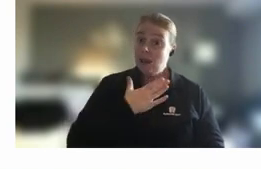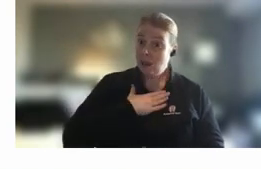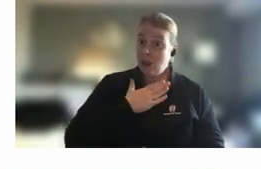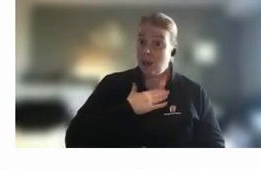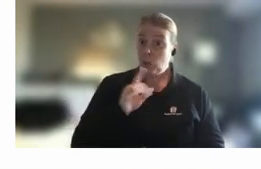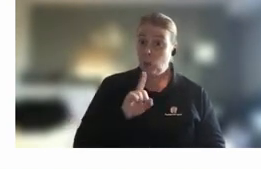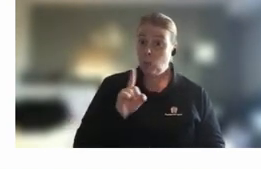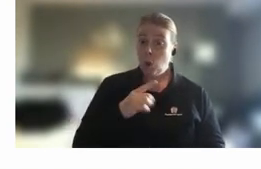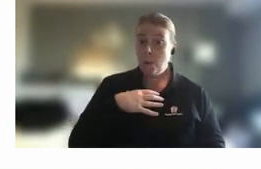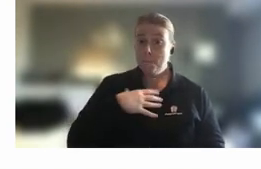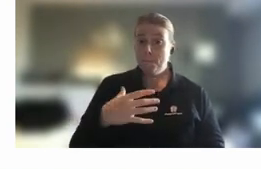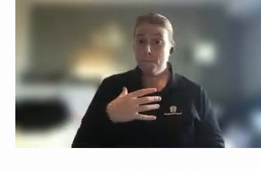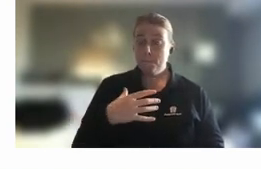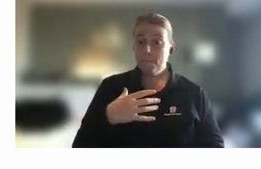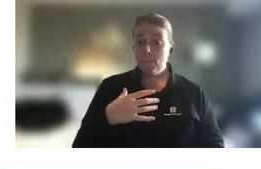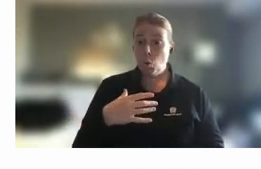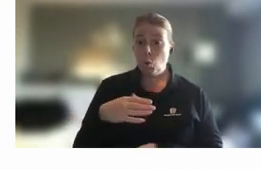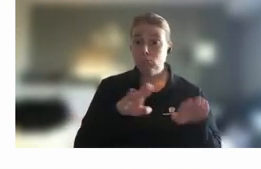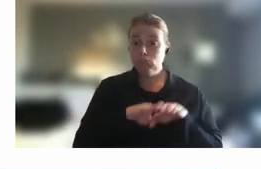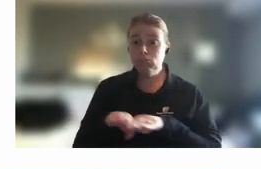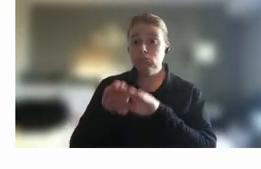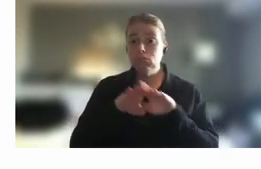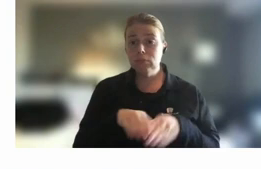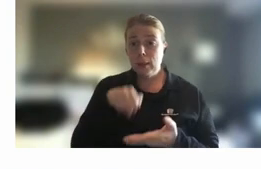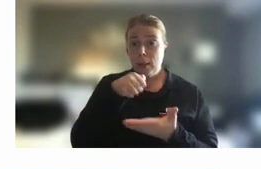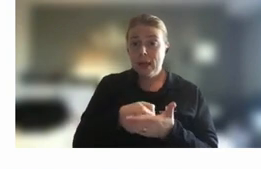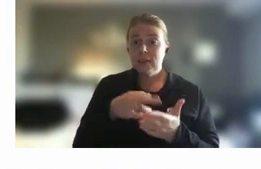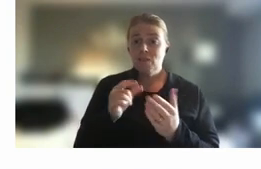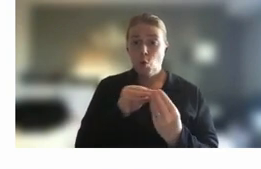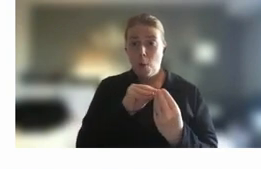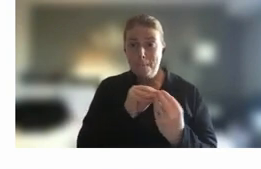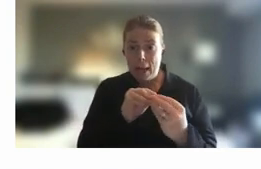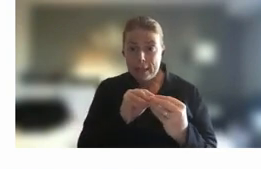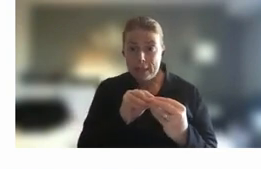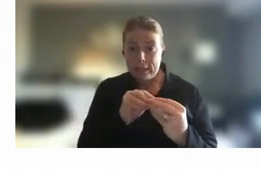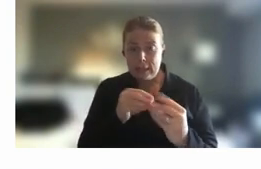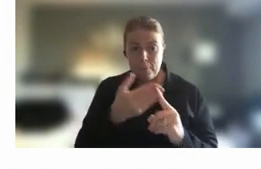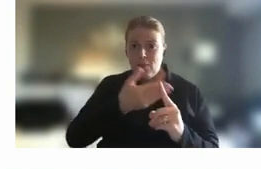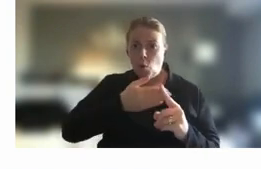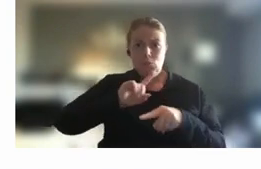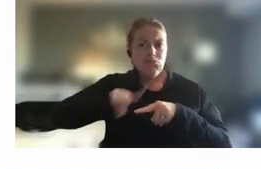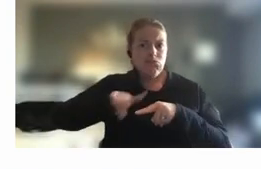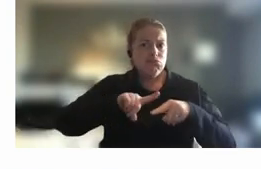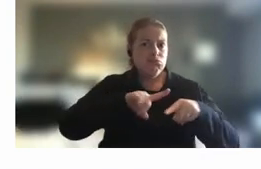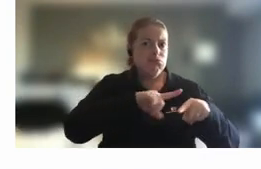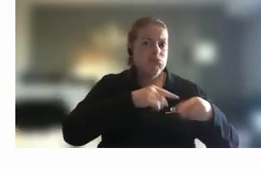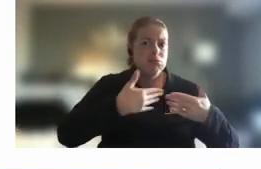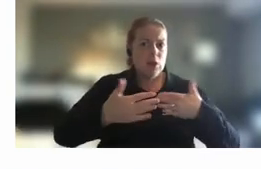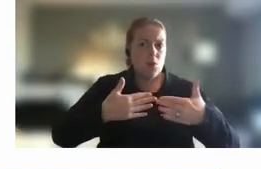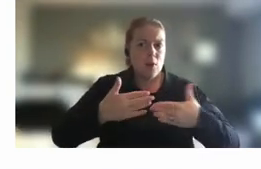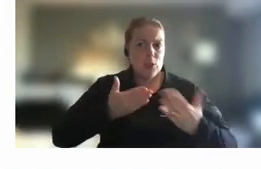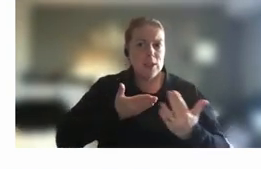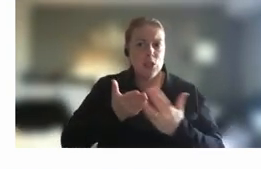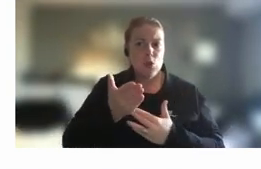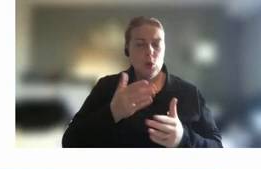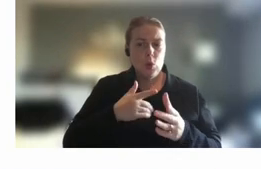common basis for bargaining that there has been a proliferation of different arrangements all the way across the service and